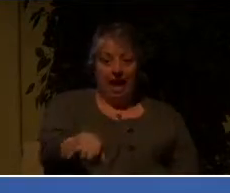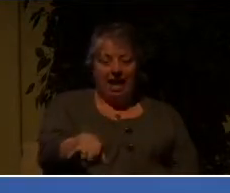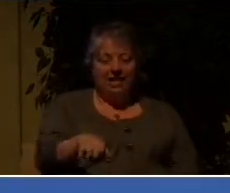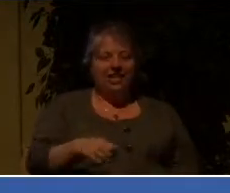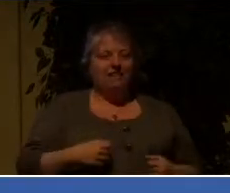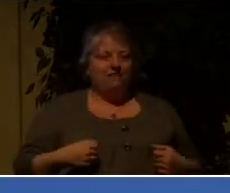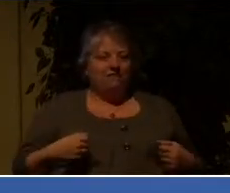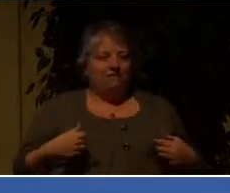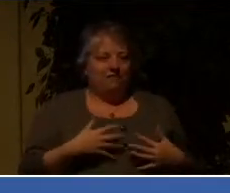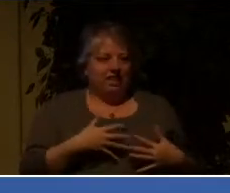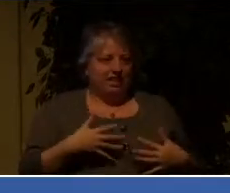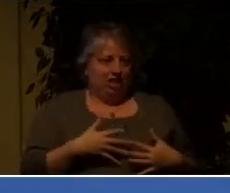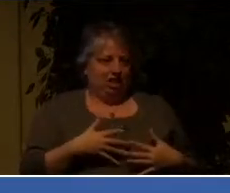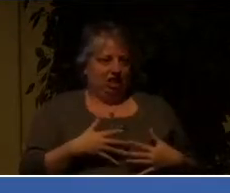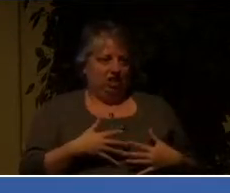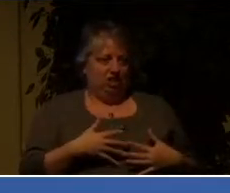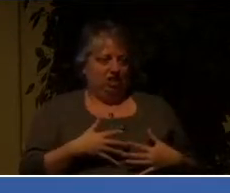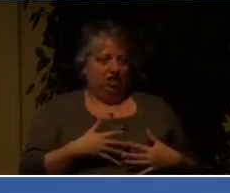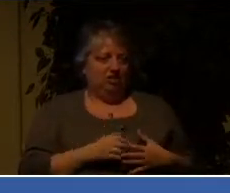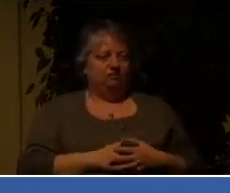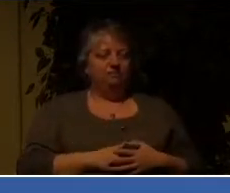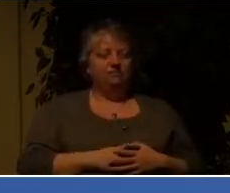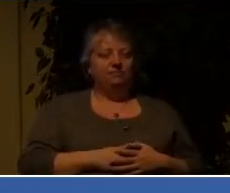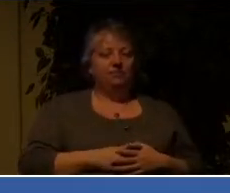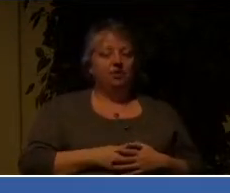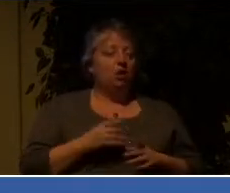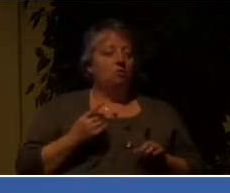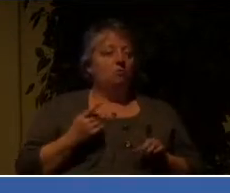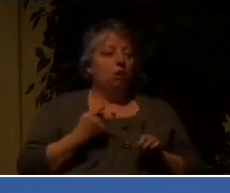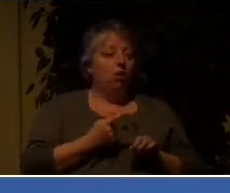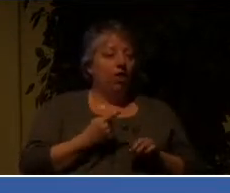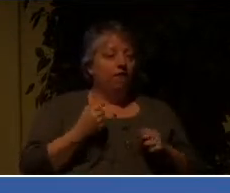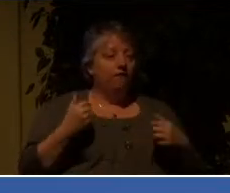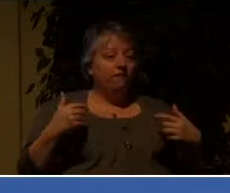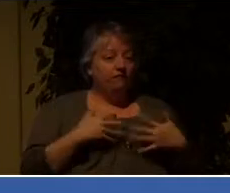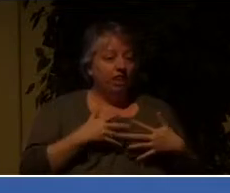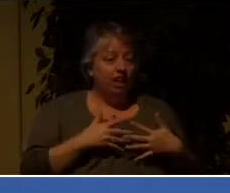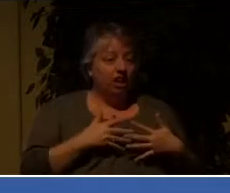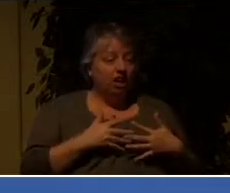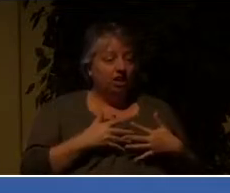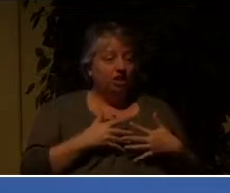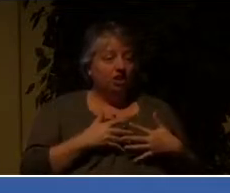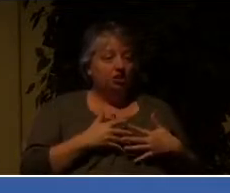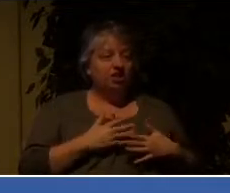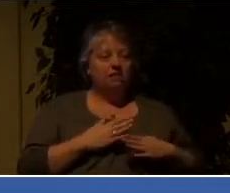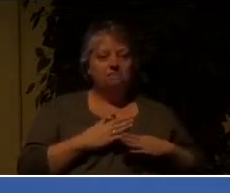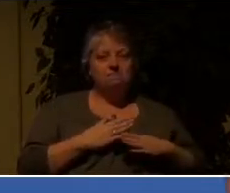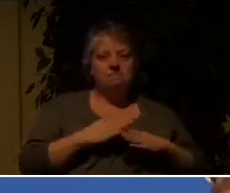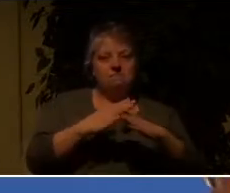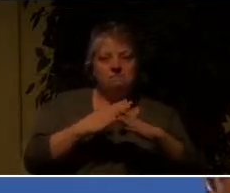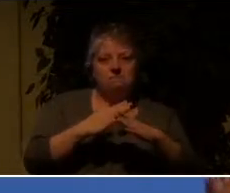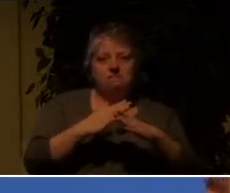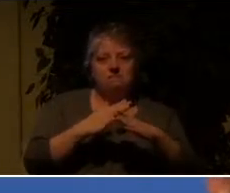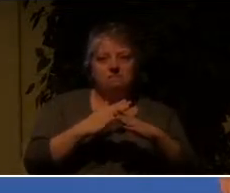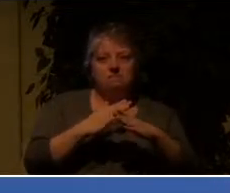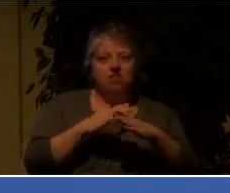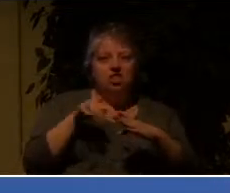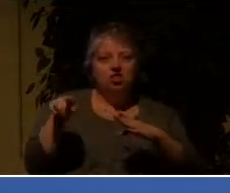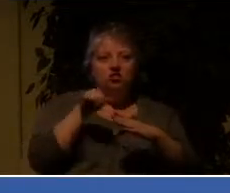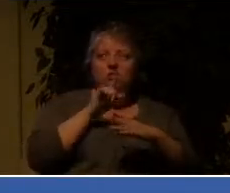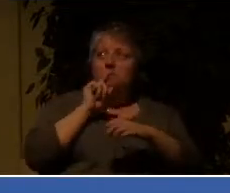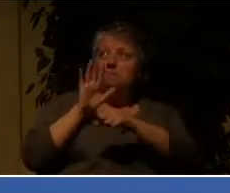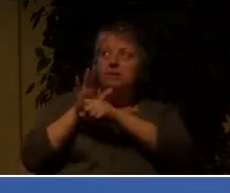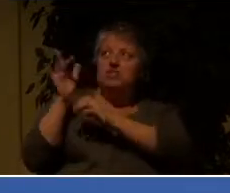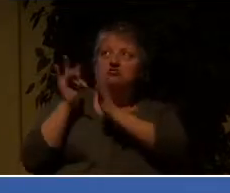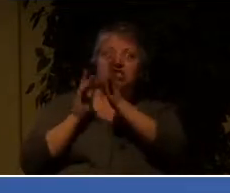fear. And the purpose of fear is to stop us from being committed to Jesus, to stop